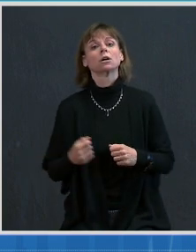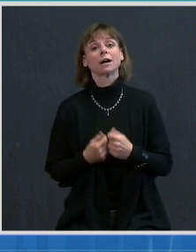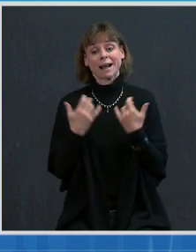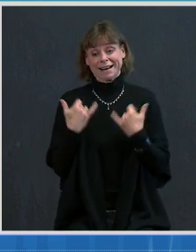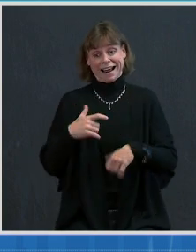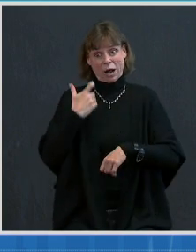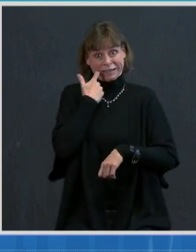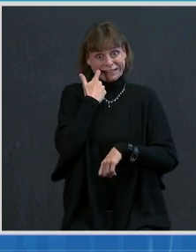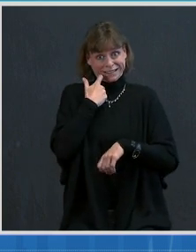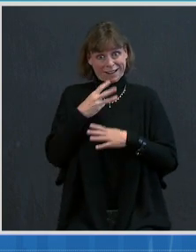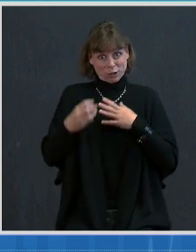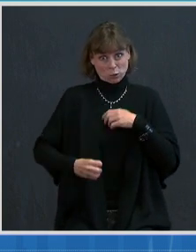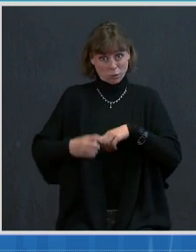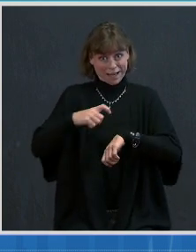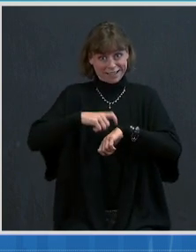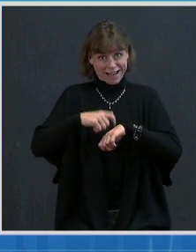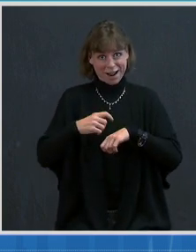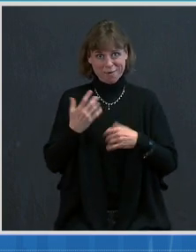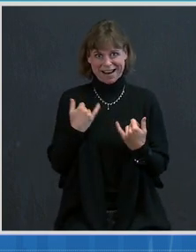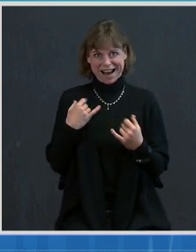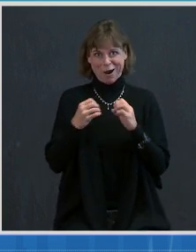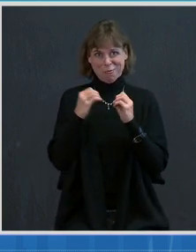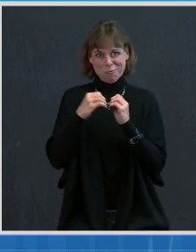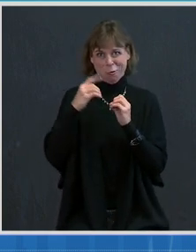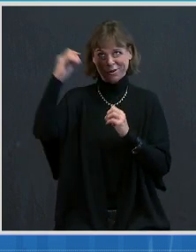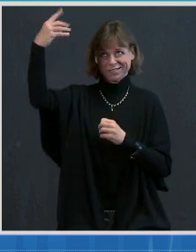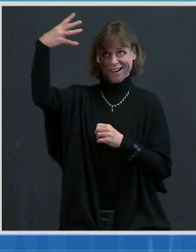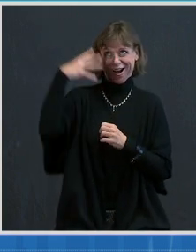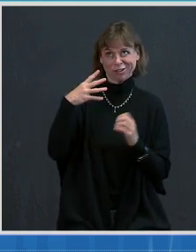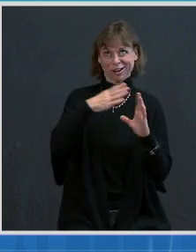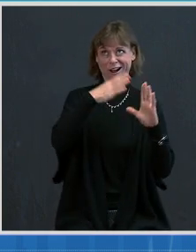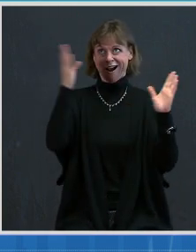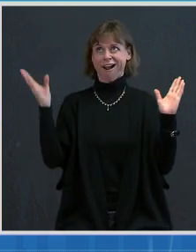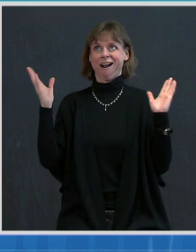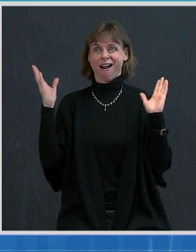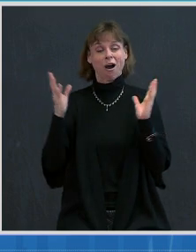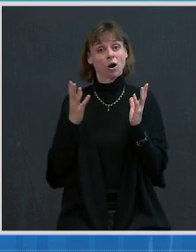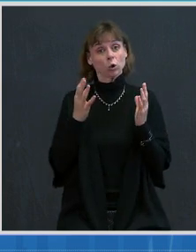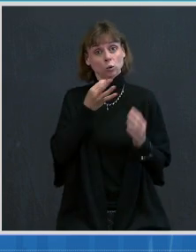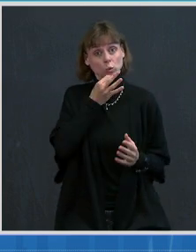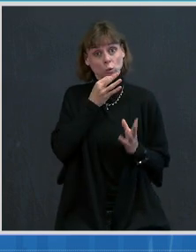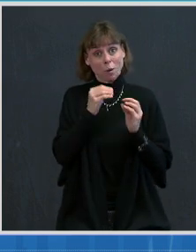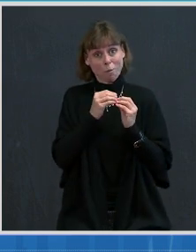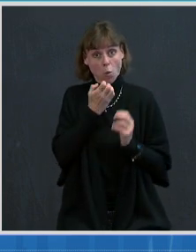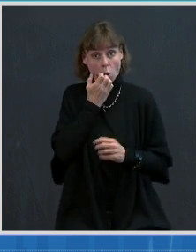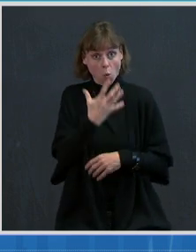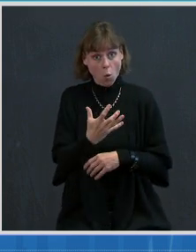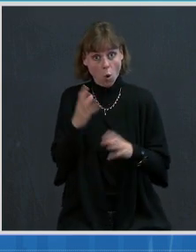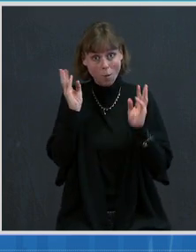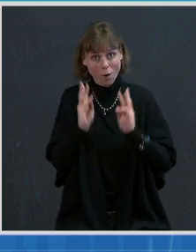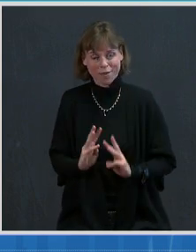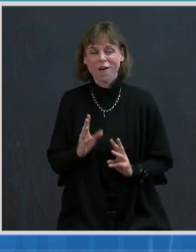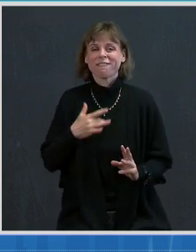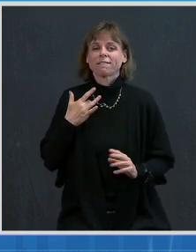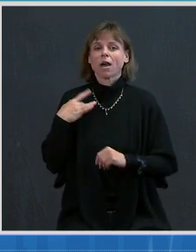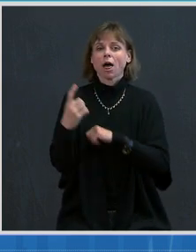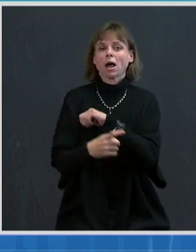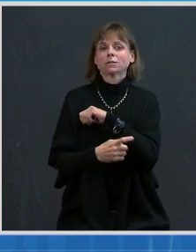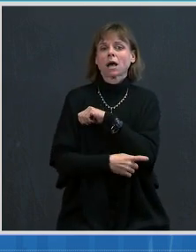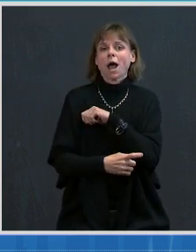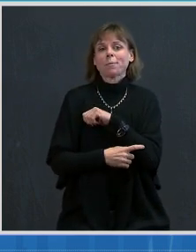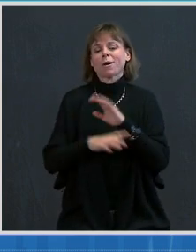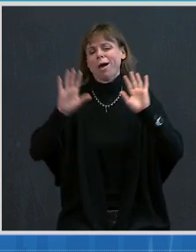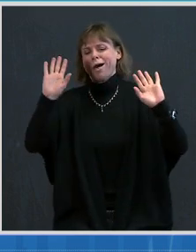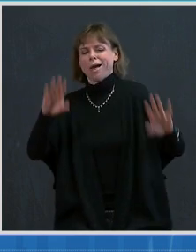our days have seen a little bit more sunshine. And with the coming warmer weather, I know it's tempting to want to relax and to let our guard